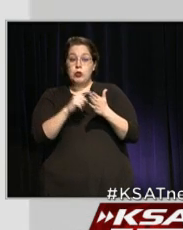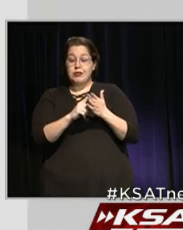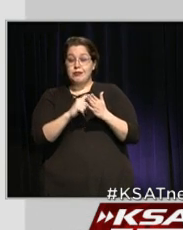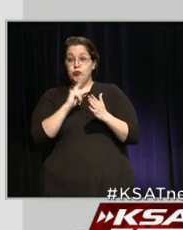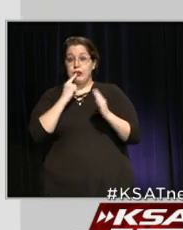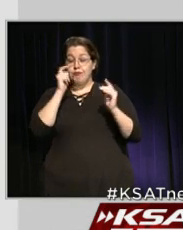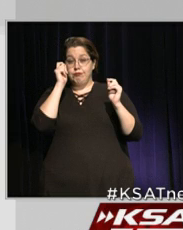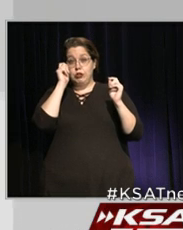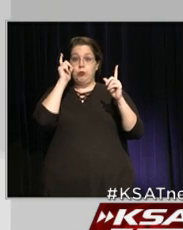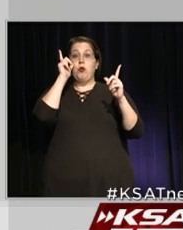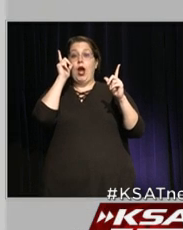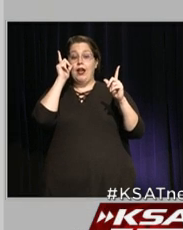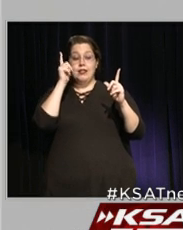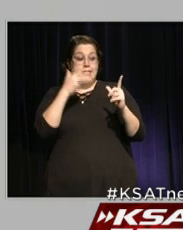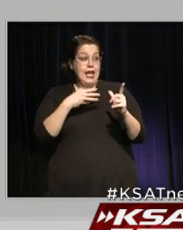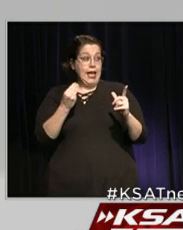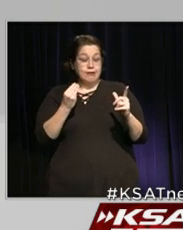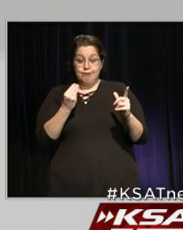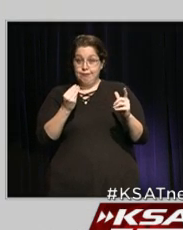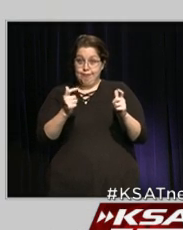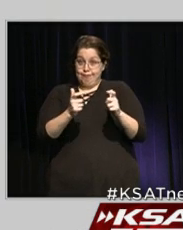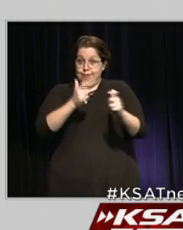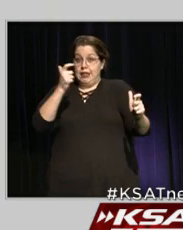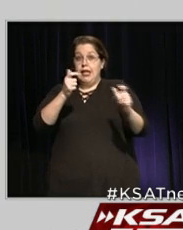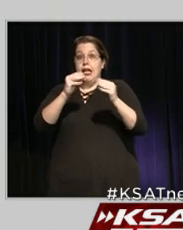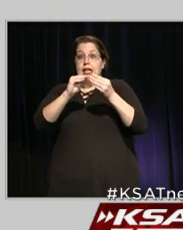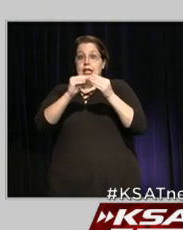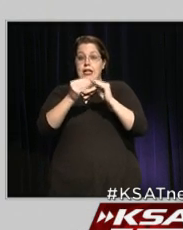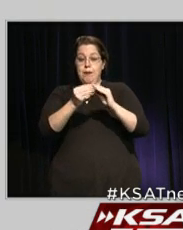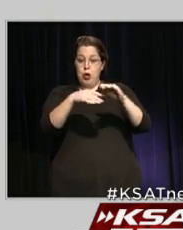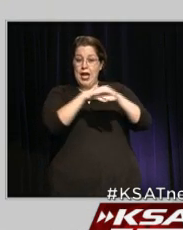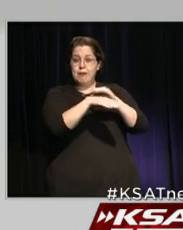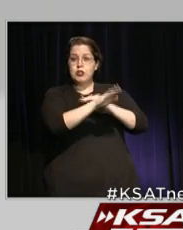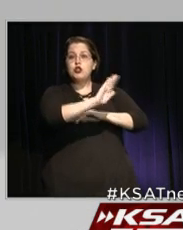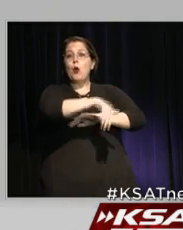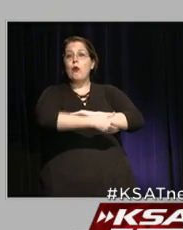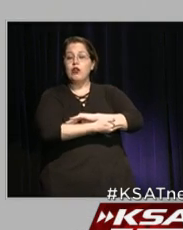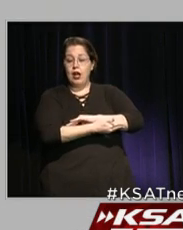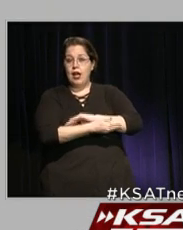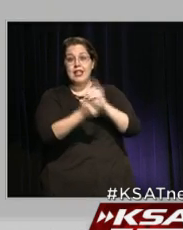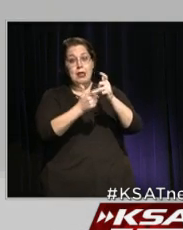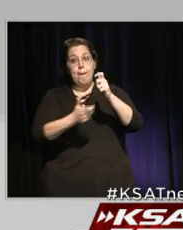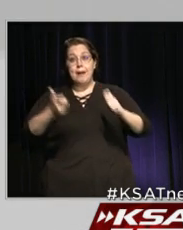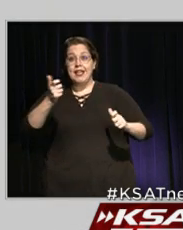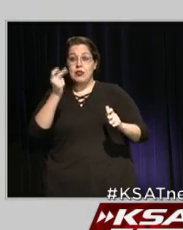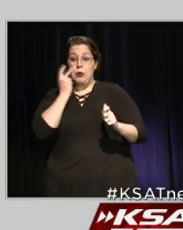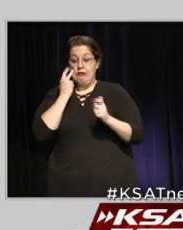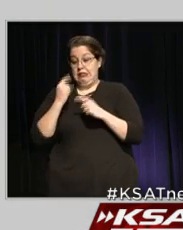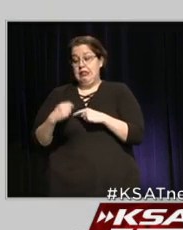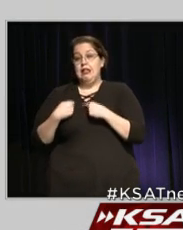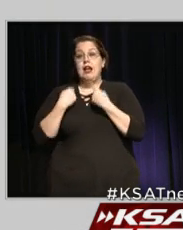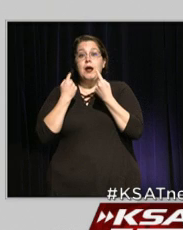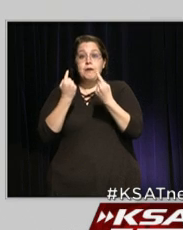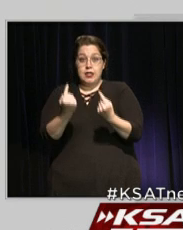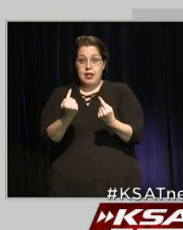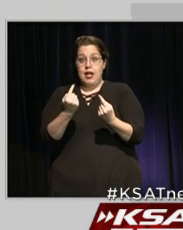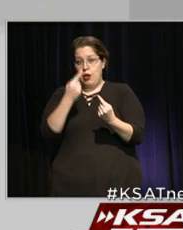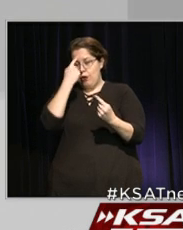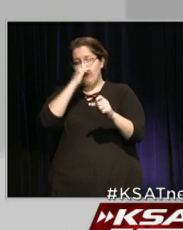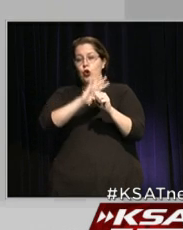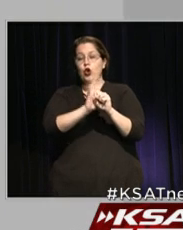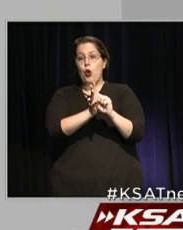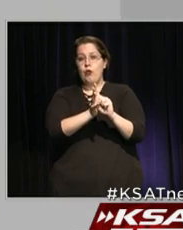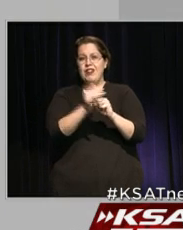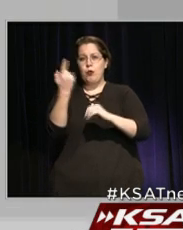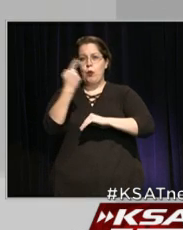surprising and large number of admissions overnight, the largest we have ever had in this community for COVID-19